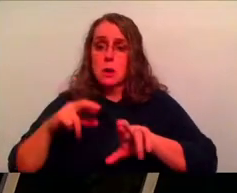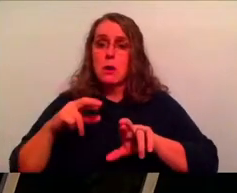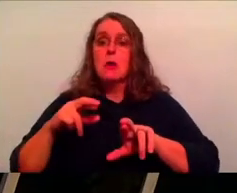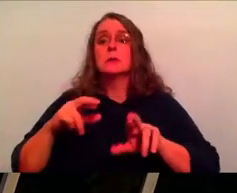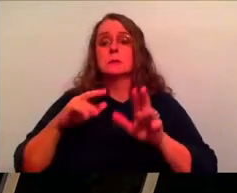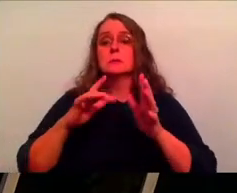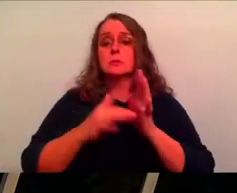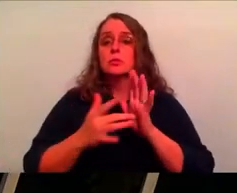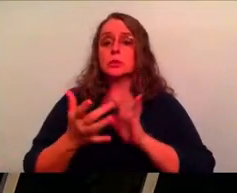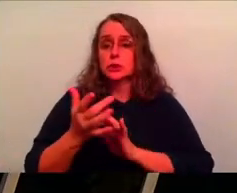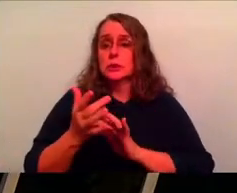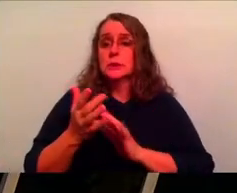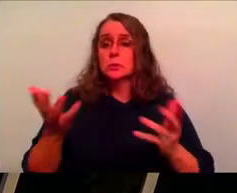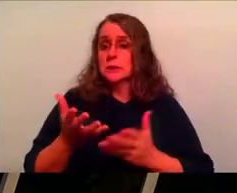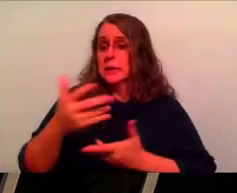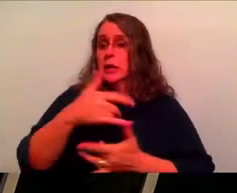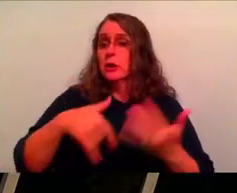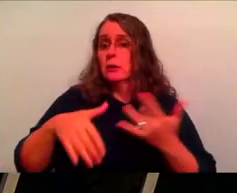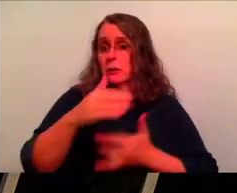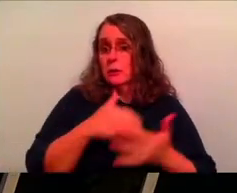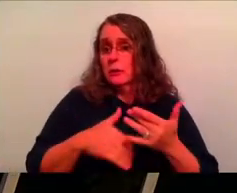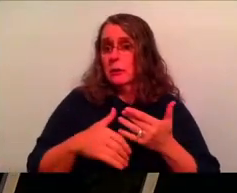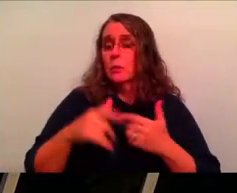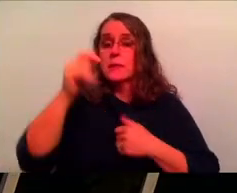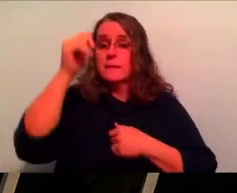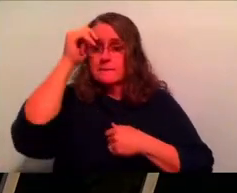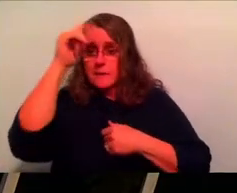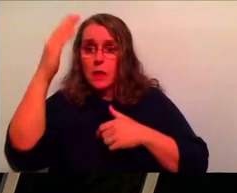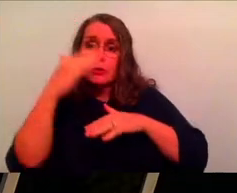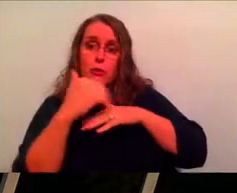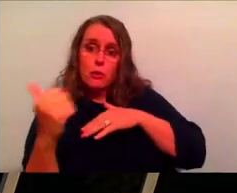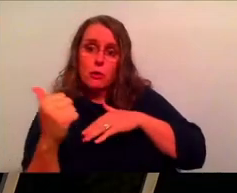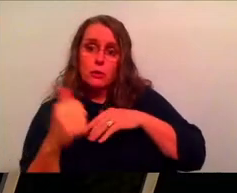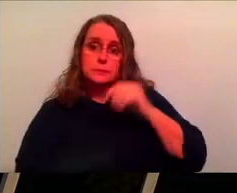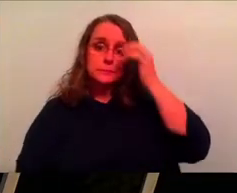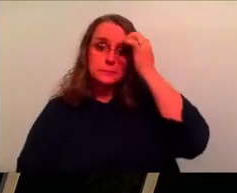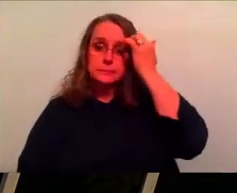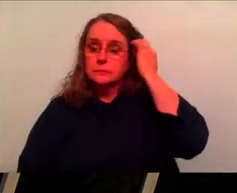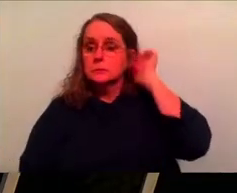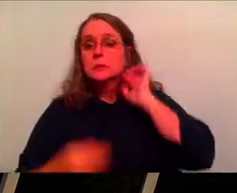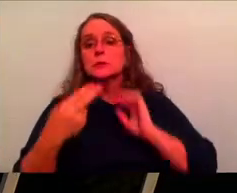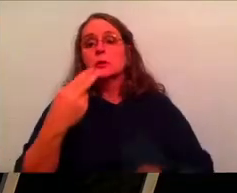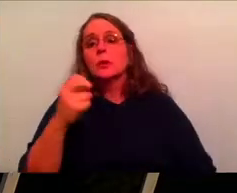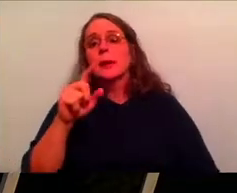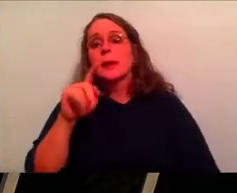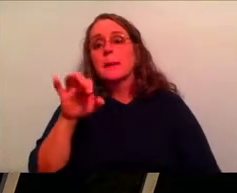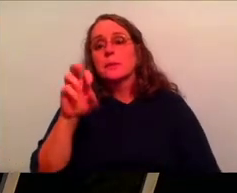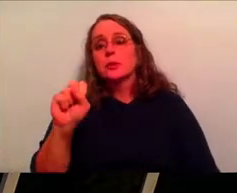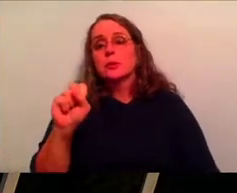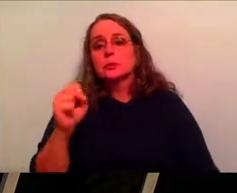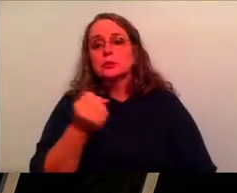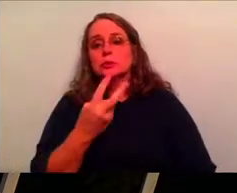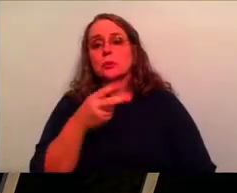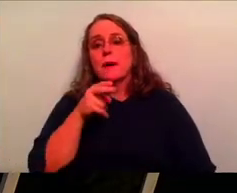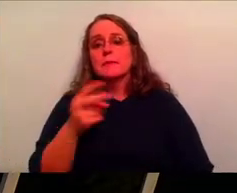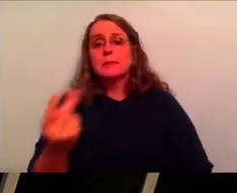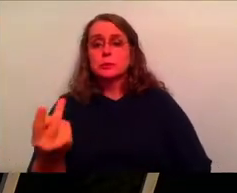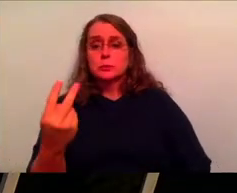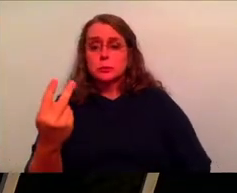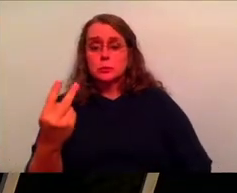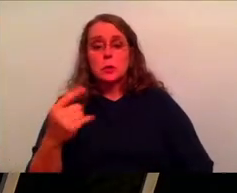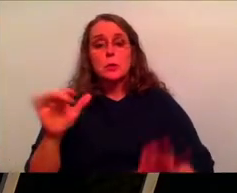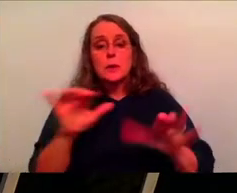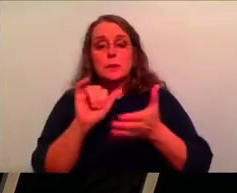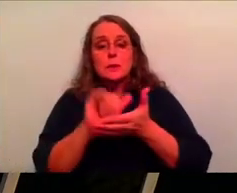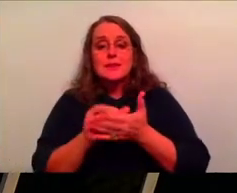amongst the disciples, his response to what the father has called him to. So a few examples, actually first, uh, Hebrews 12, two, it says this, it says, do this by